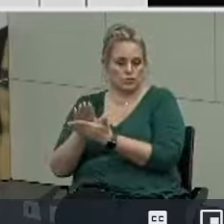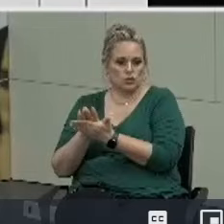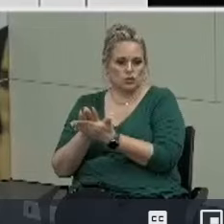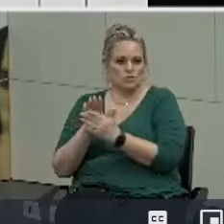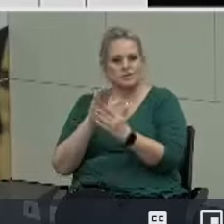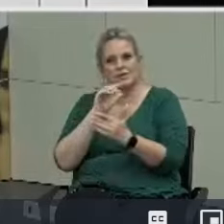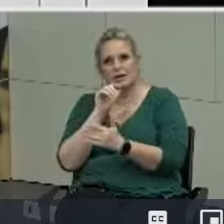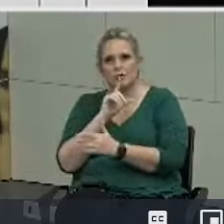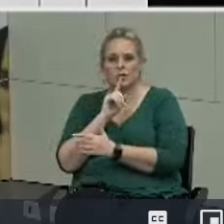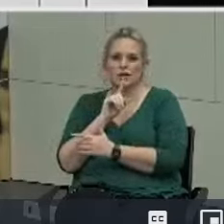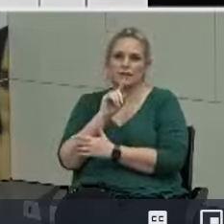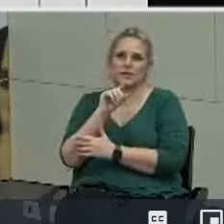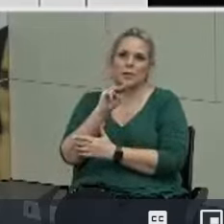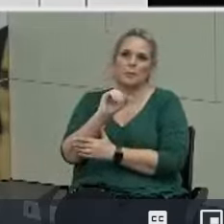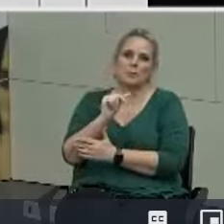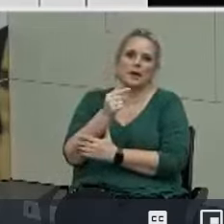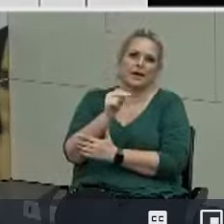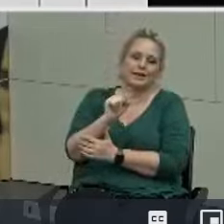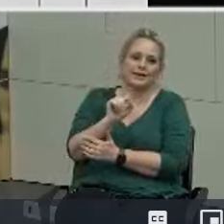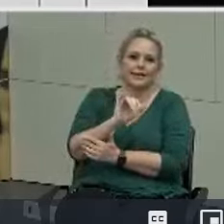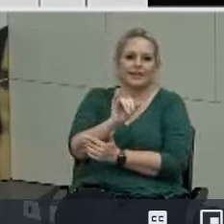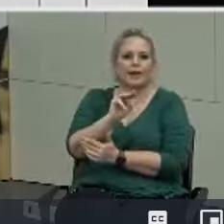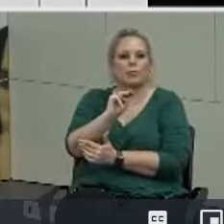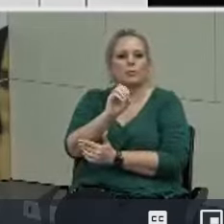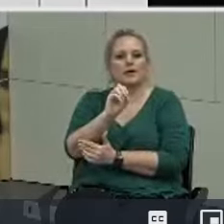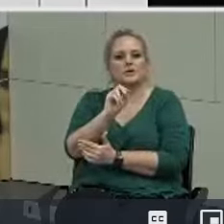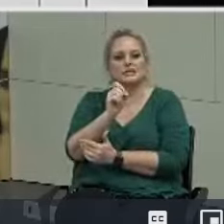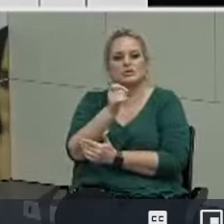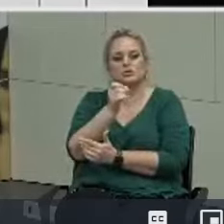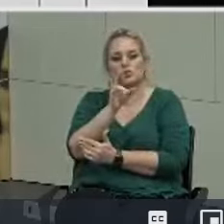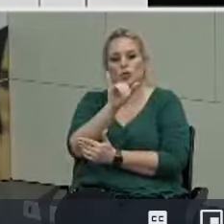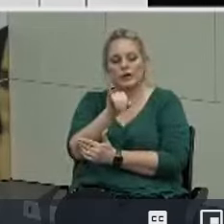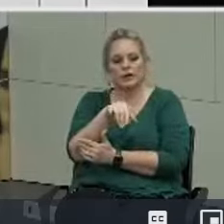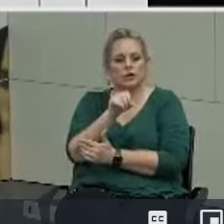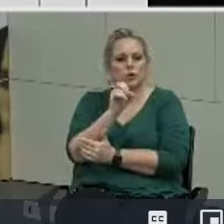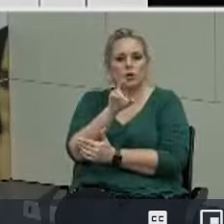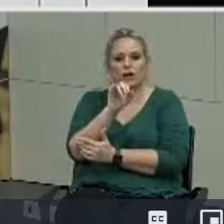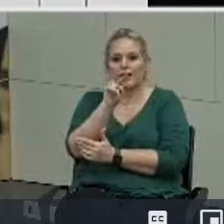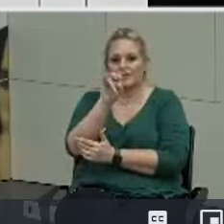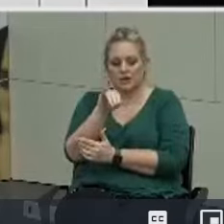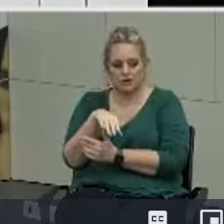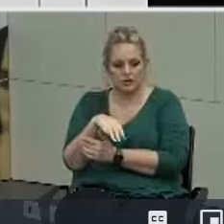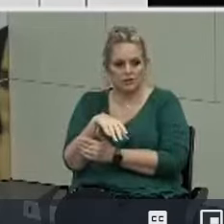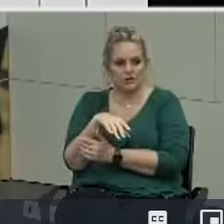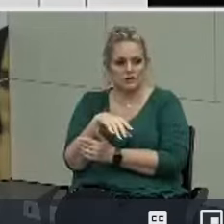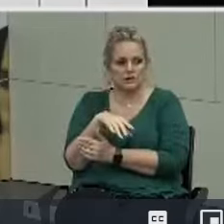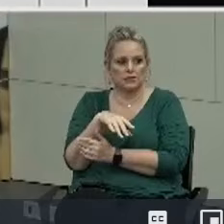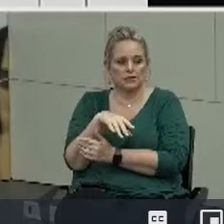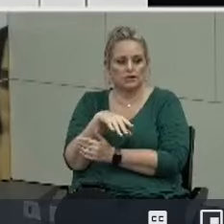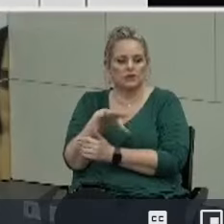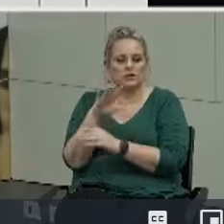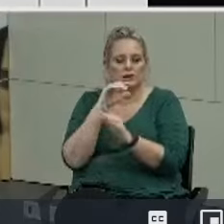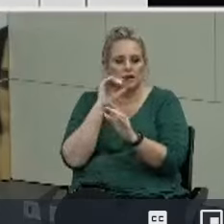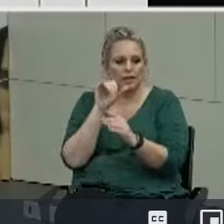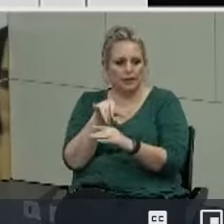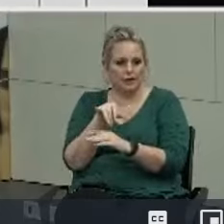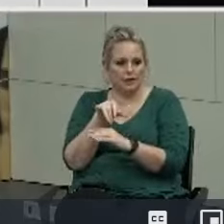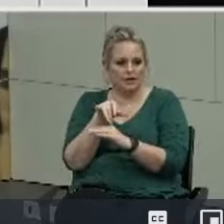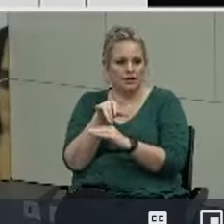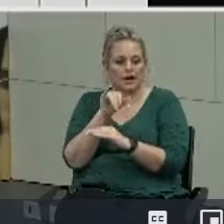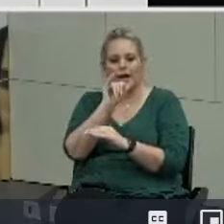much the magnet programs like montessori or ib or things like that because that's that's not what uh